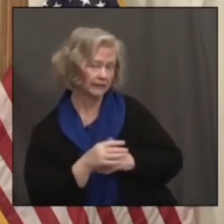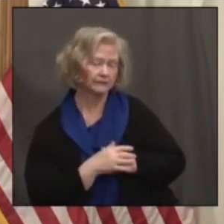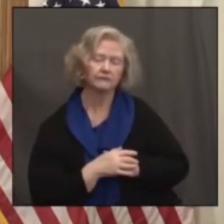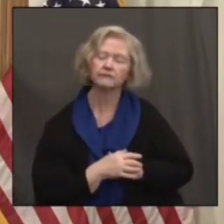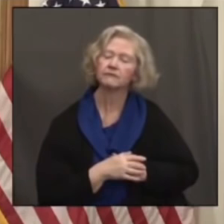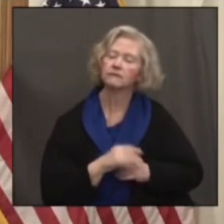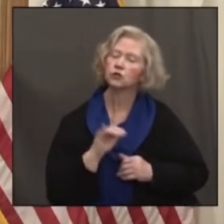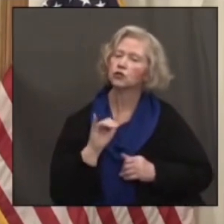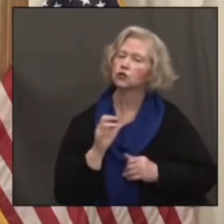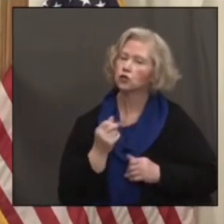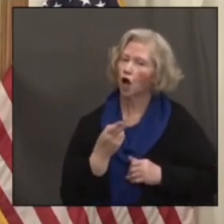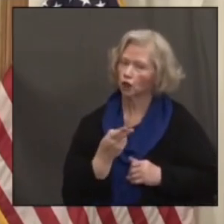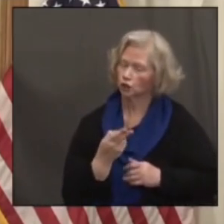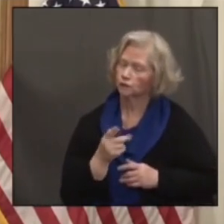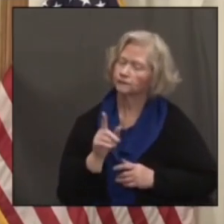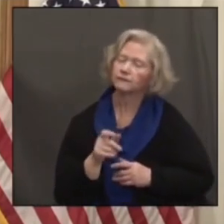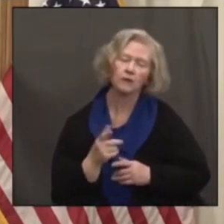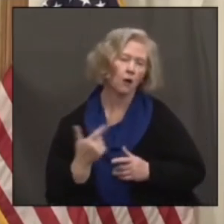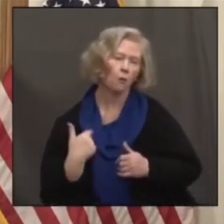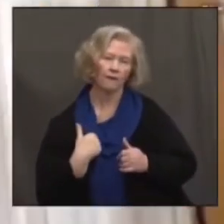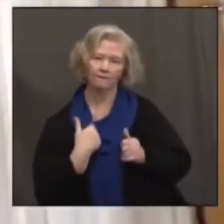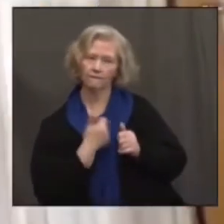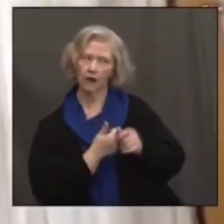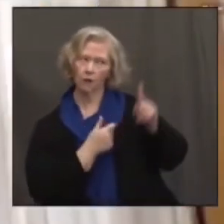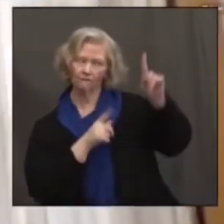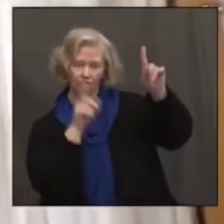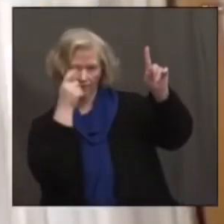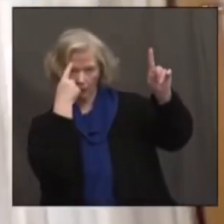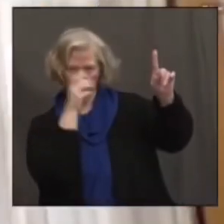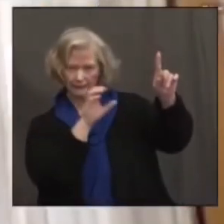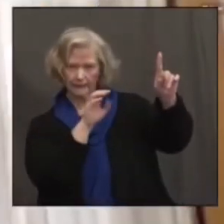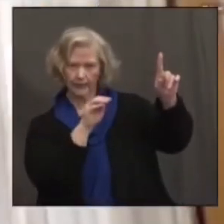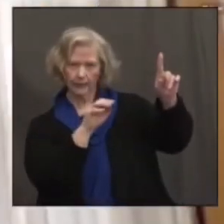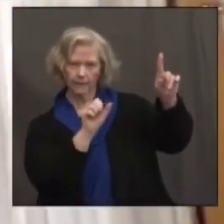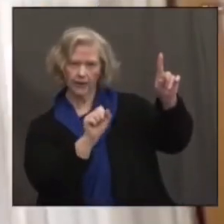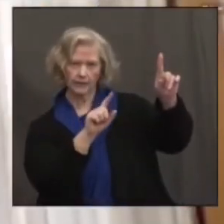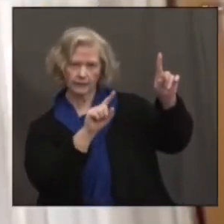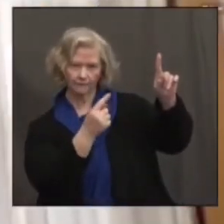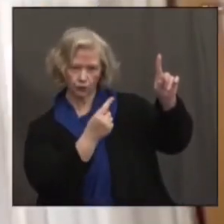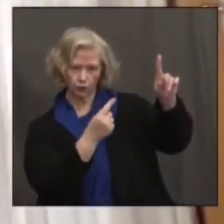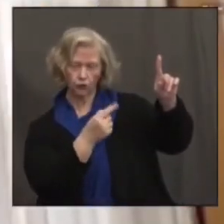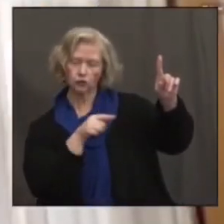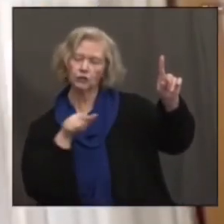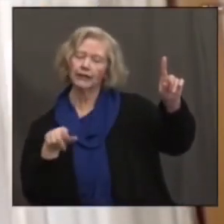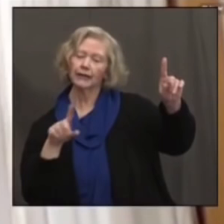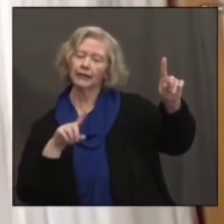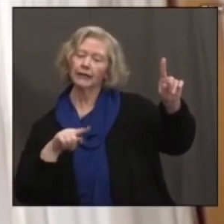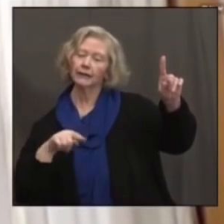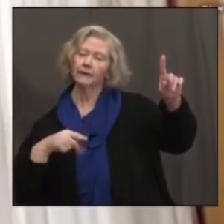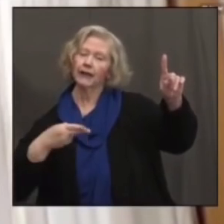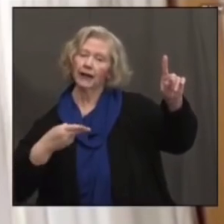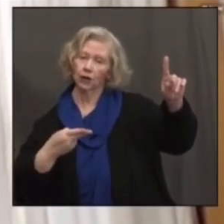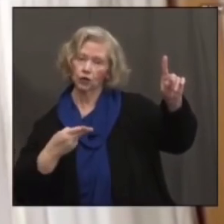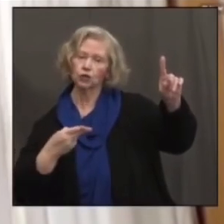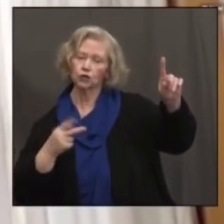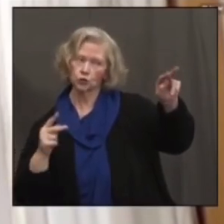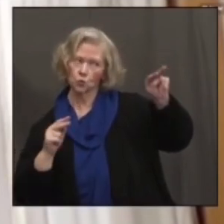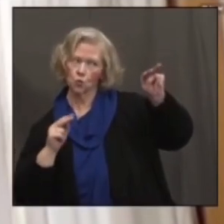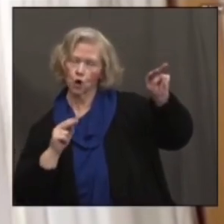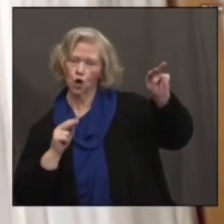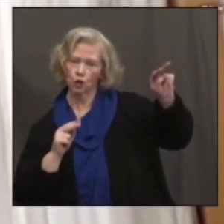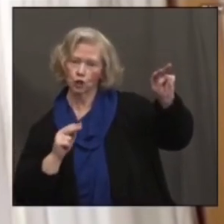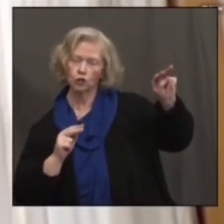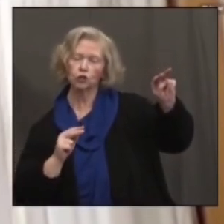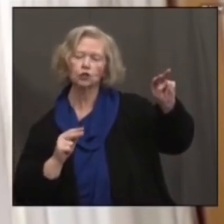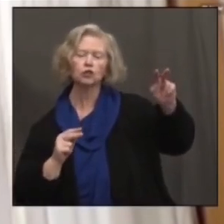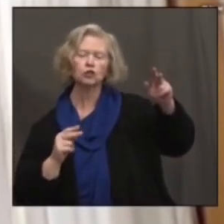Well, we always follow the CMS, the federal regulations. And I believe the Department of Public Health is on top of that. There may be some